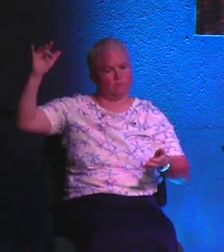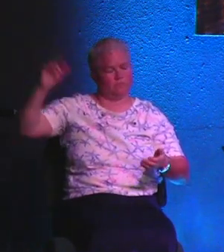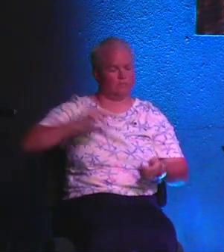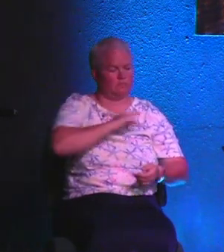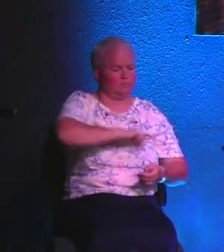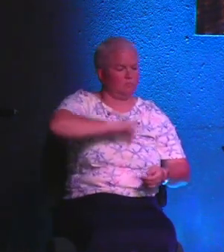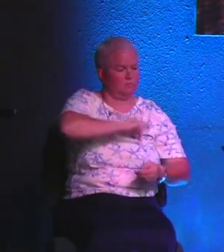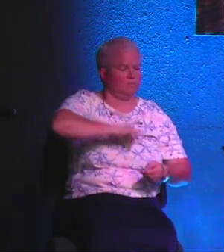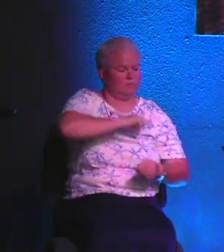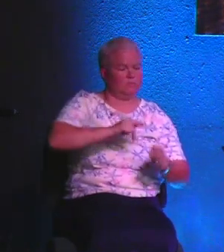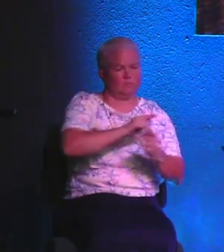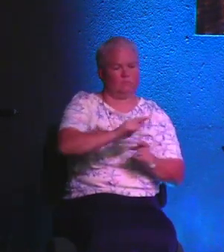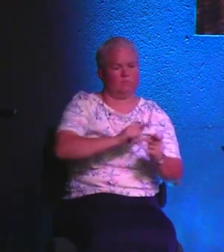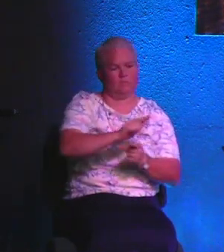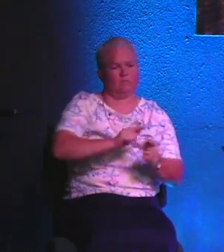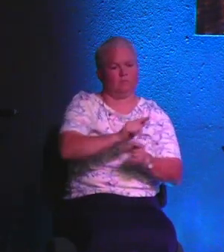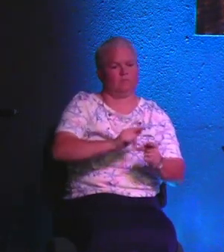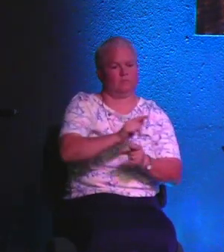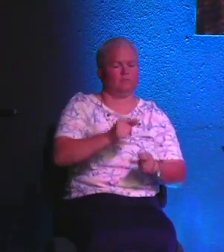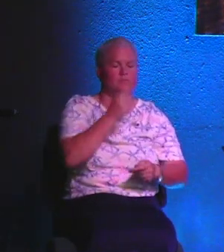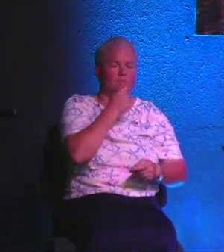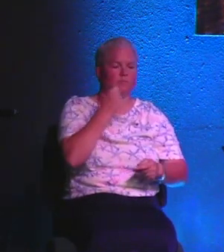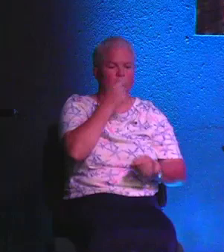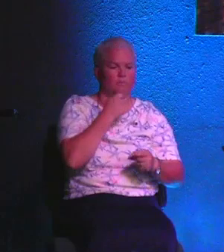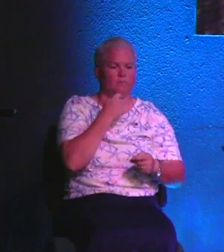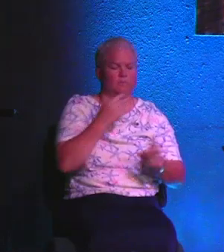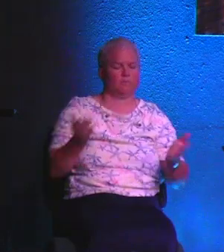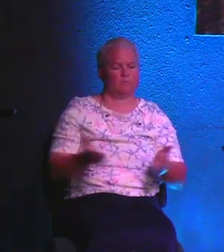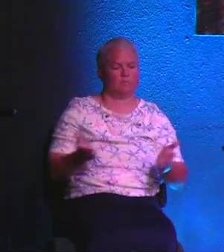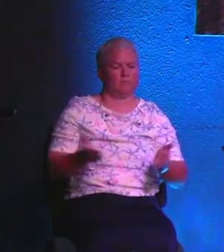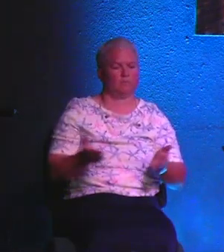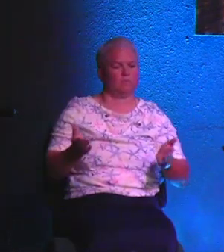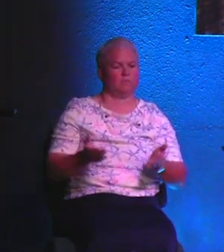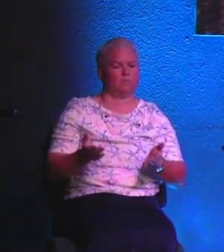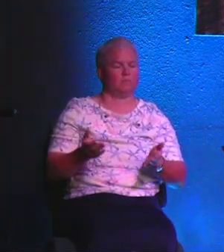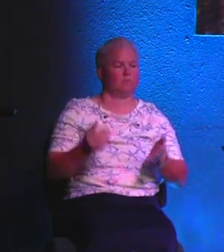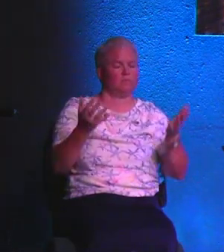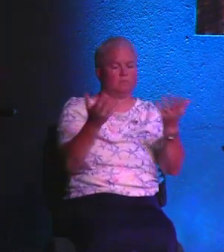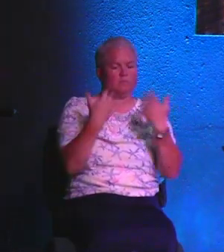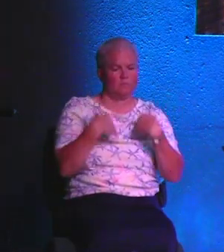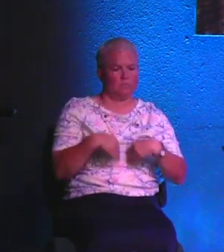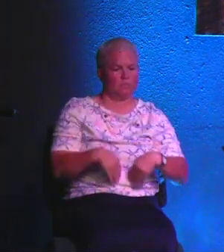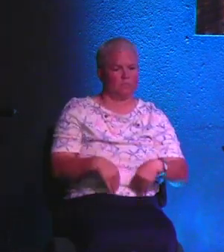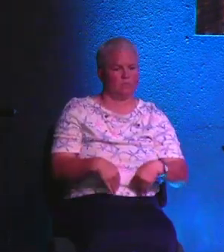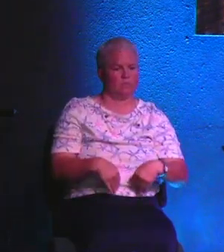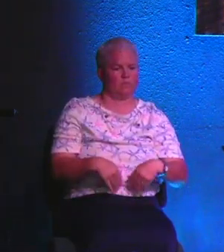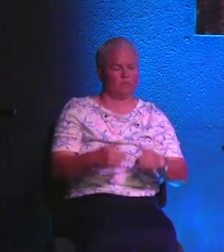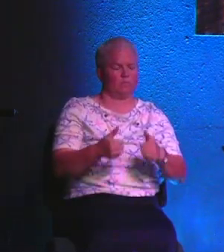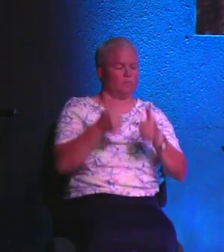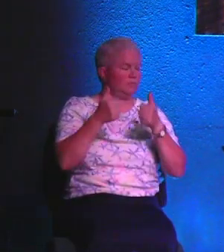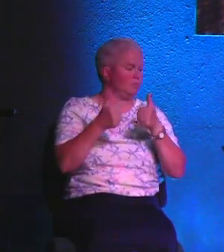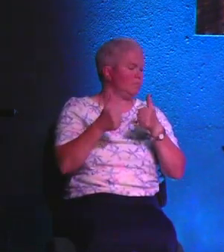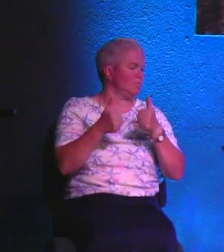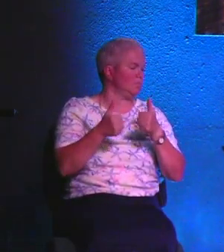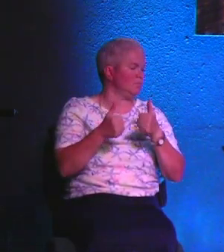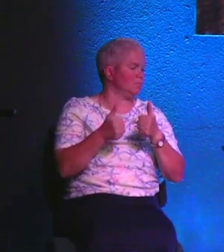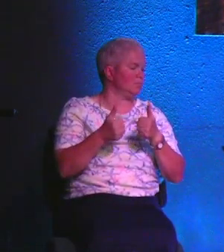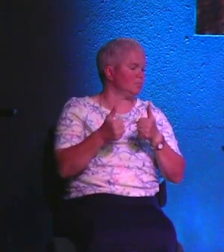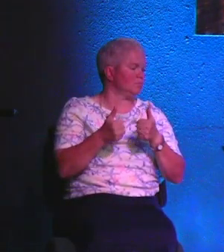So please be careful who and what you allow into your life.